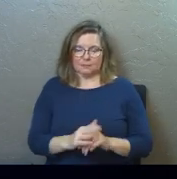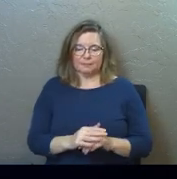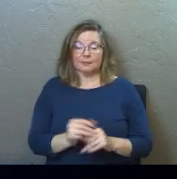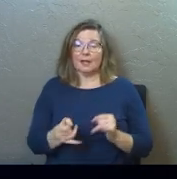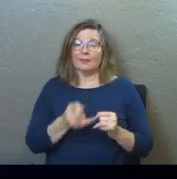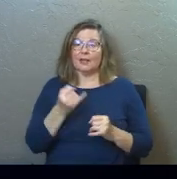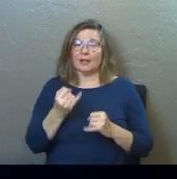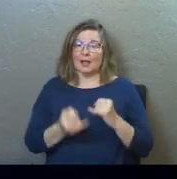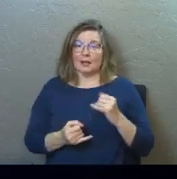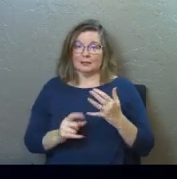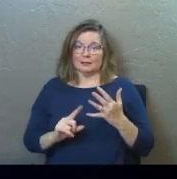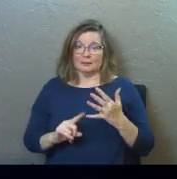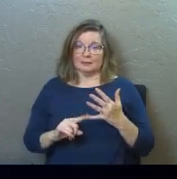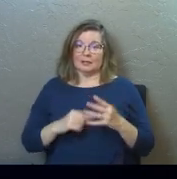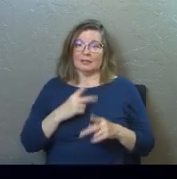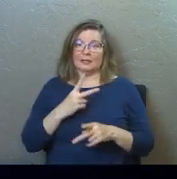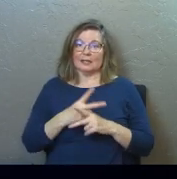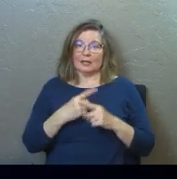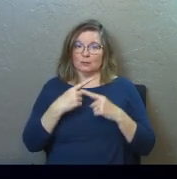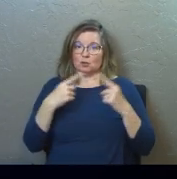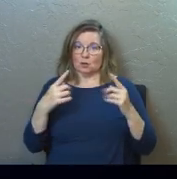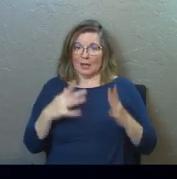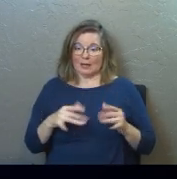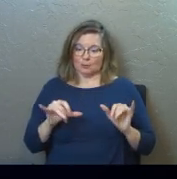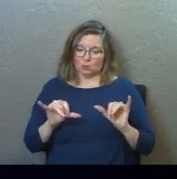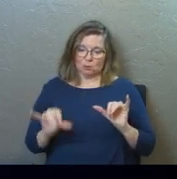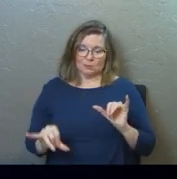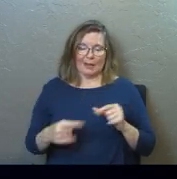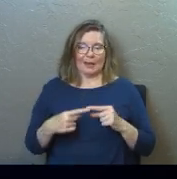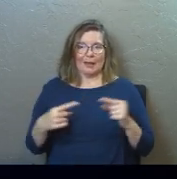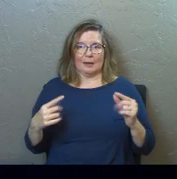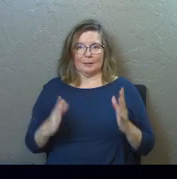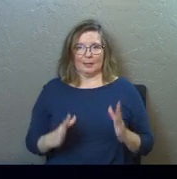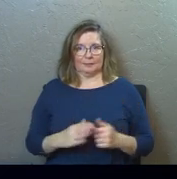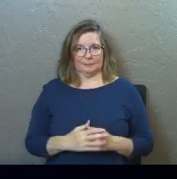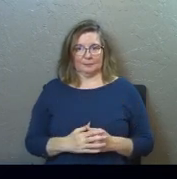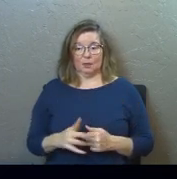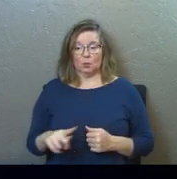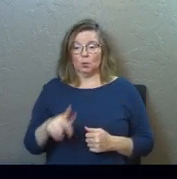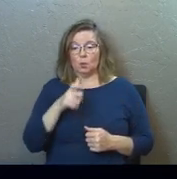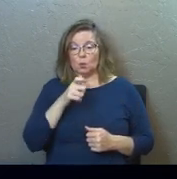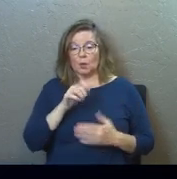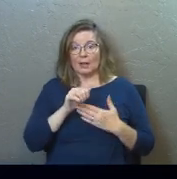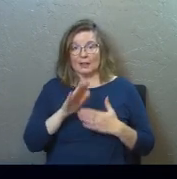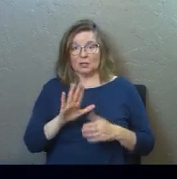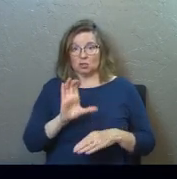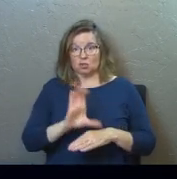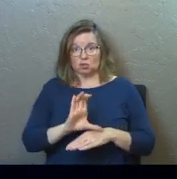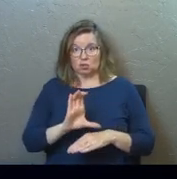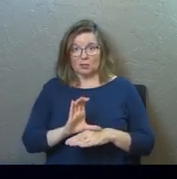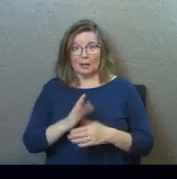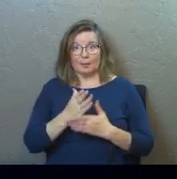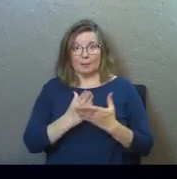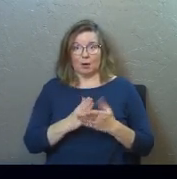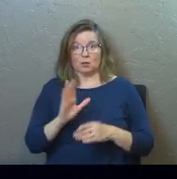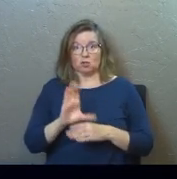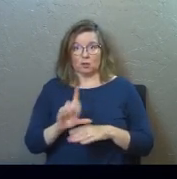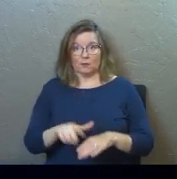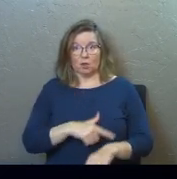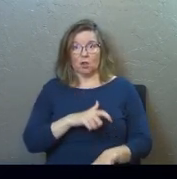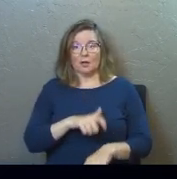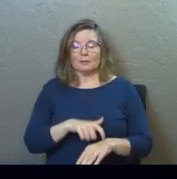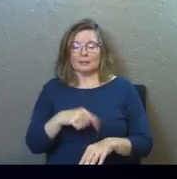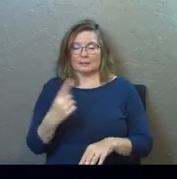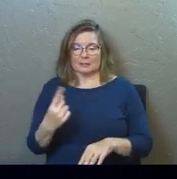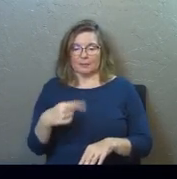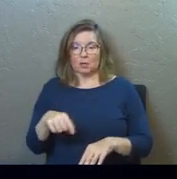And then the last one is, it keeps your enemies enemies. And for those of you who are leaders in the church and have been part of the church for a long